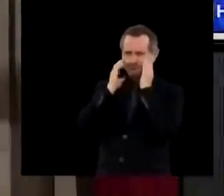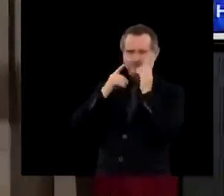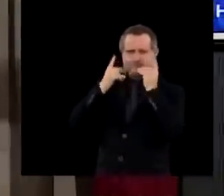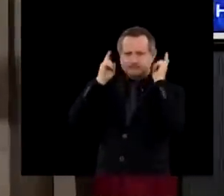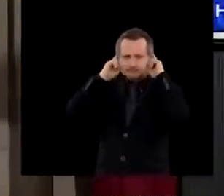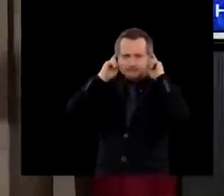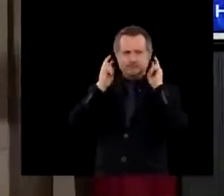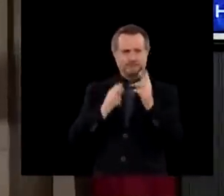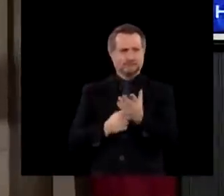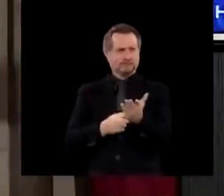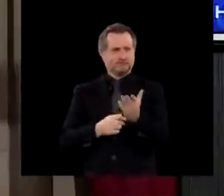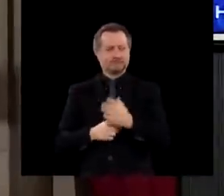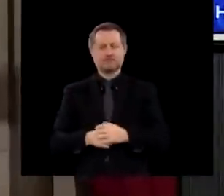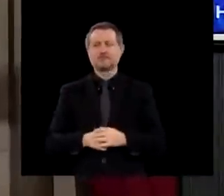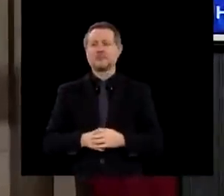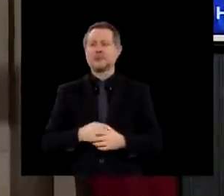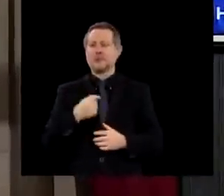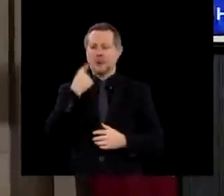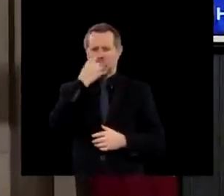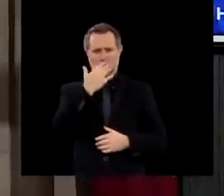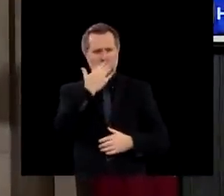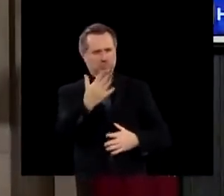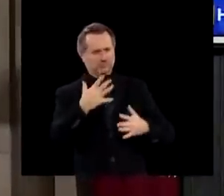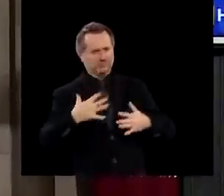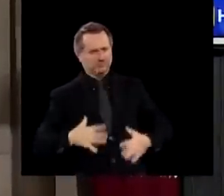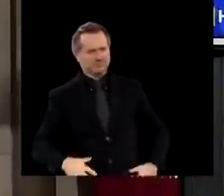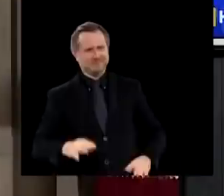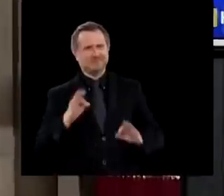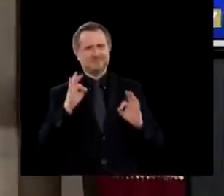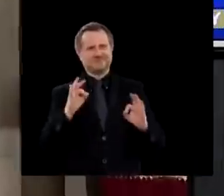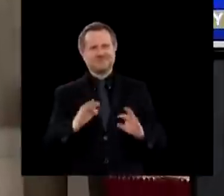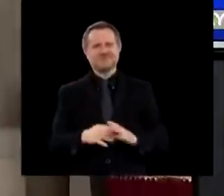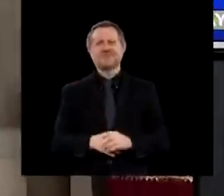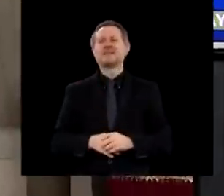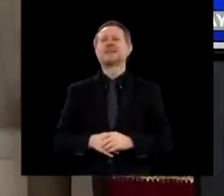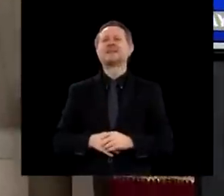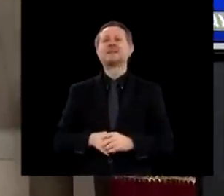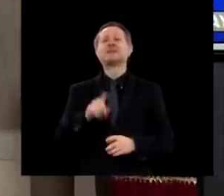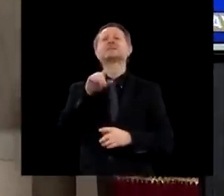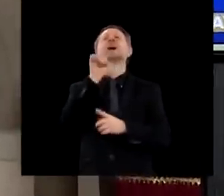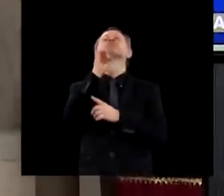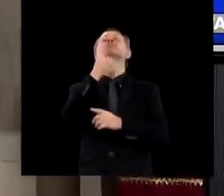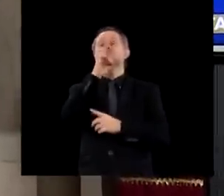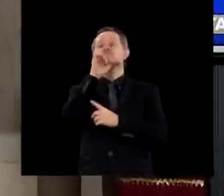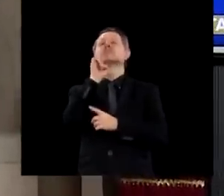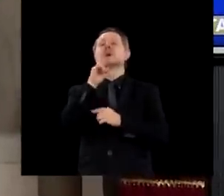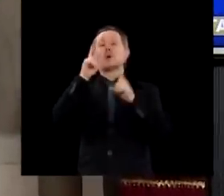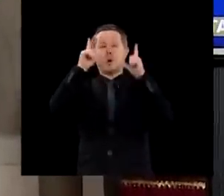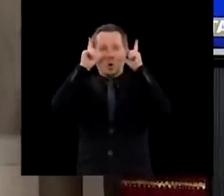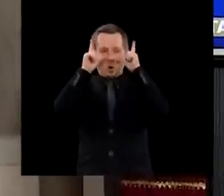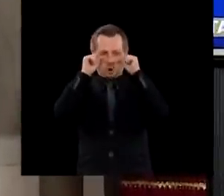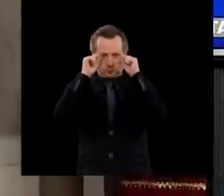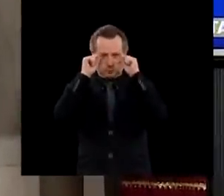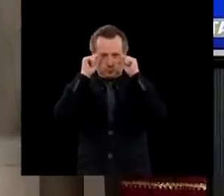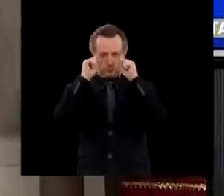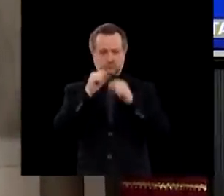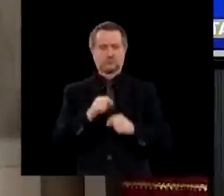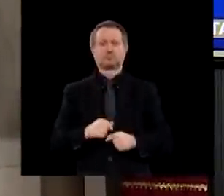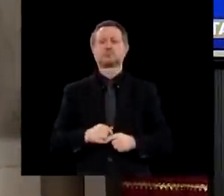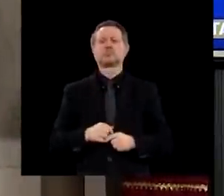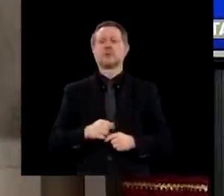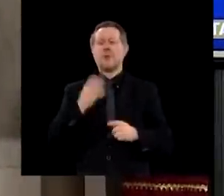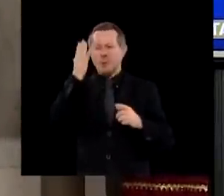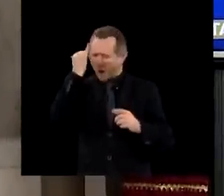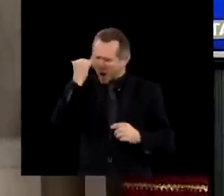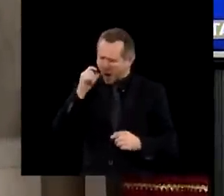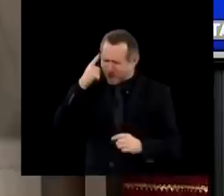You make that gown look good. Head up. Close my eyes. Why do I need to close